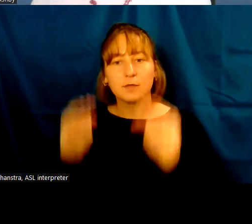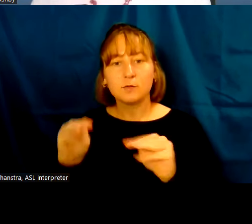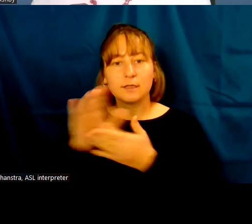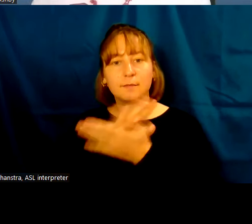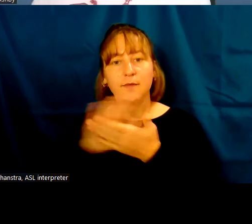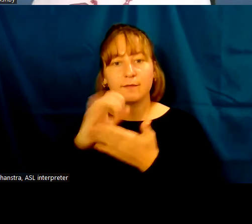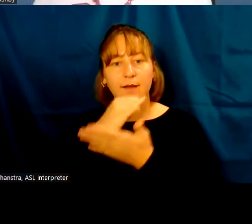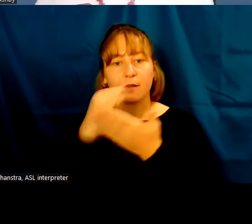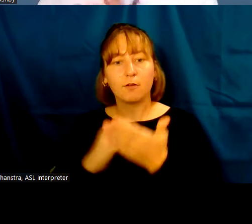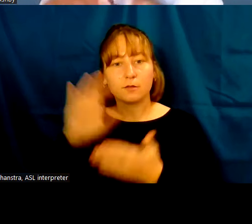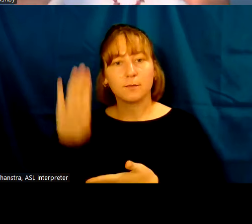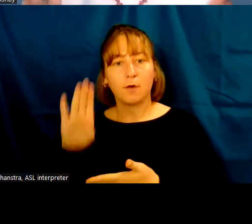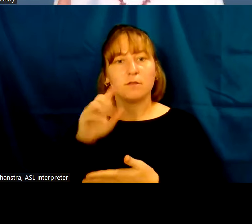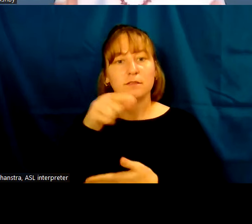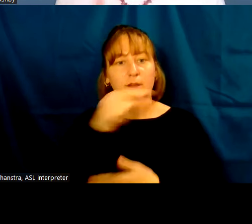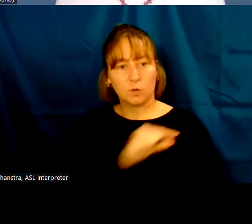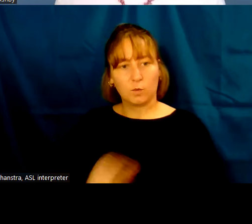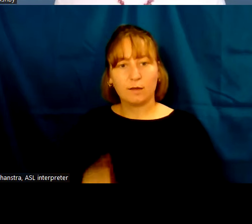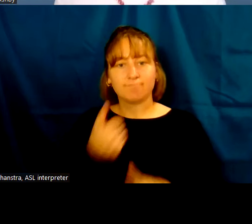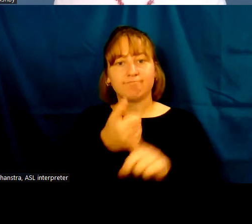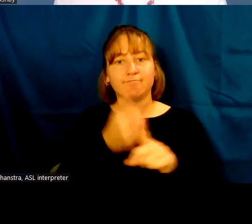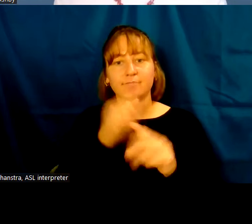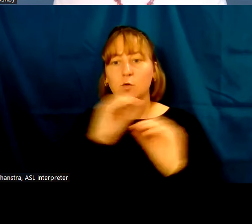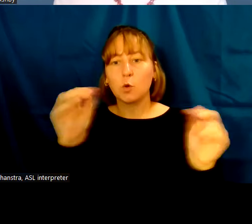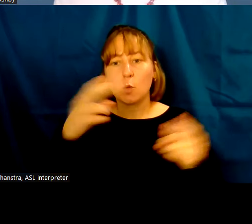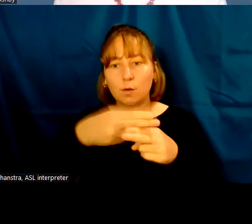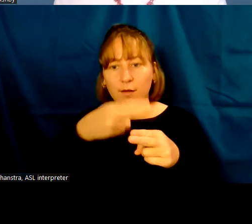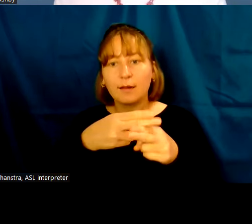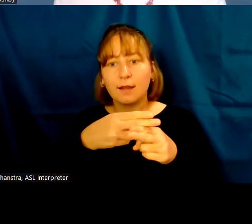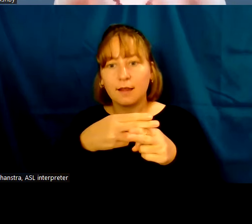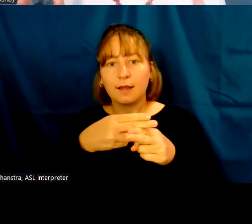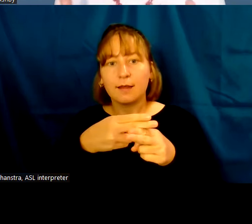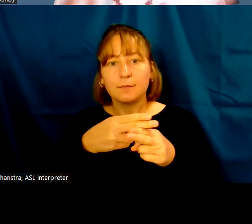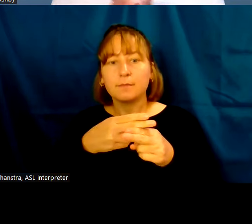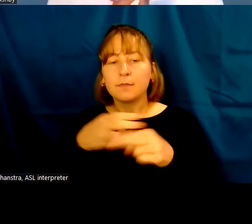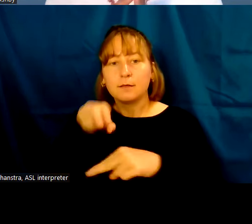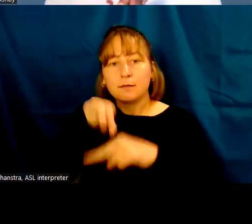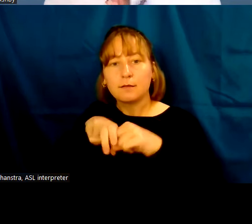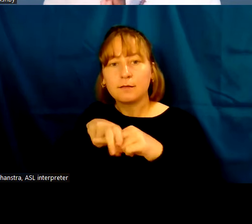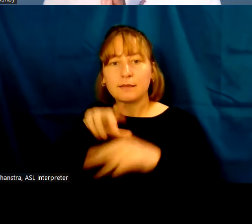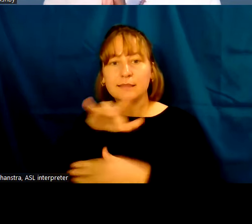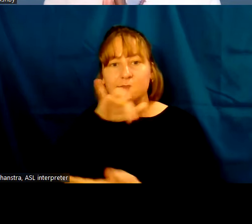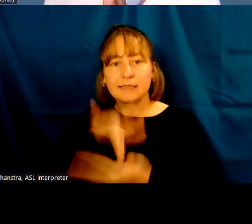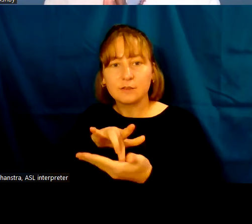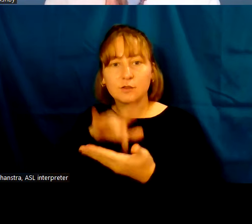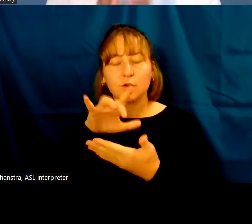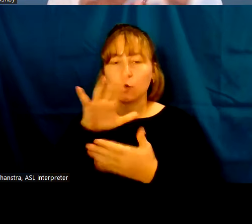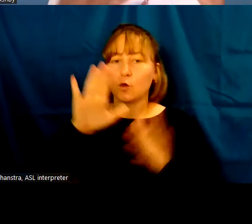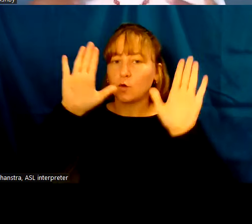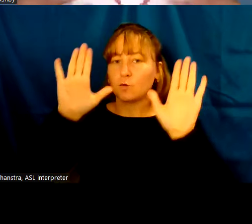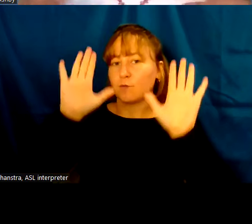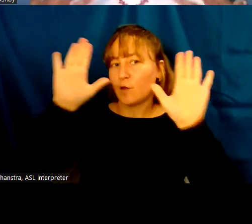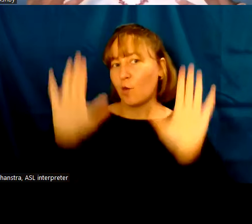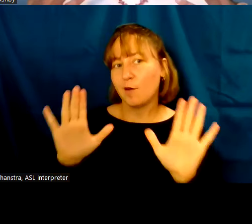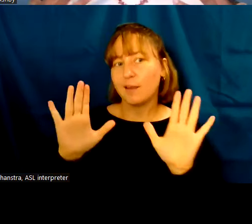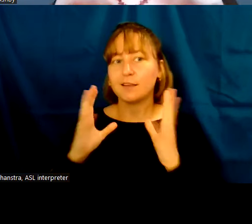unnamed queen who is sitting in the center in her glorious voluptuousness. She's